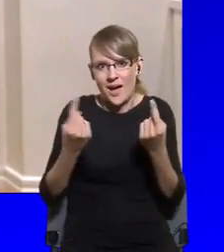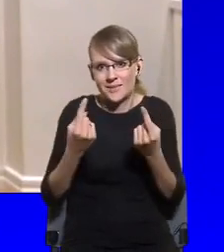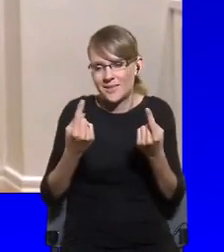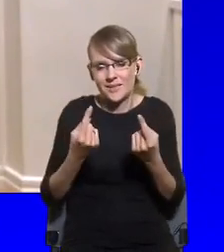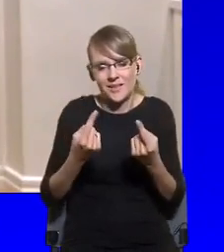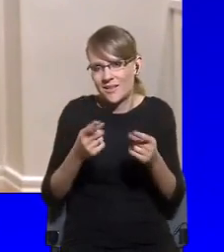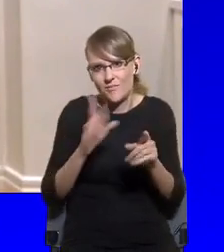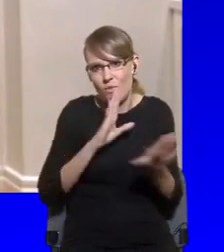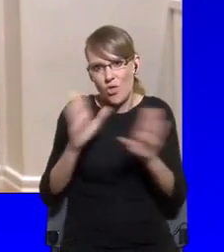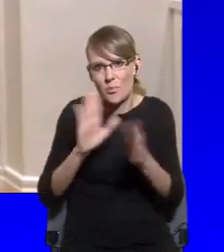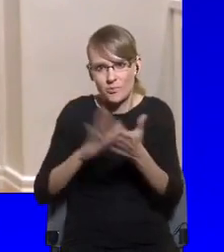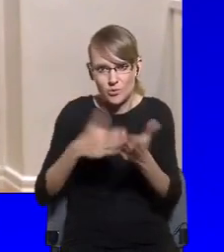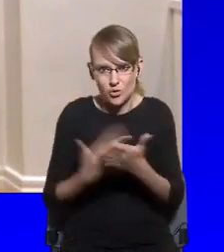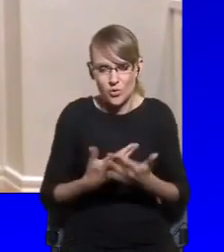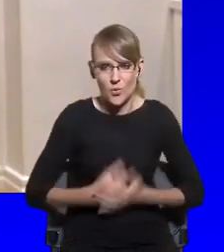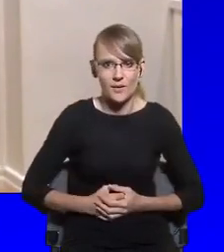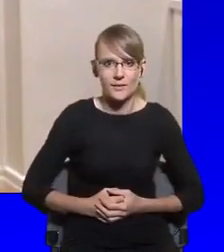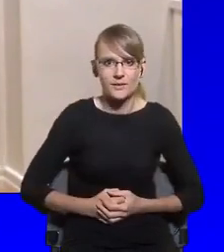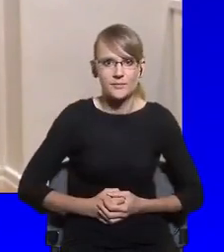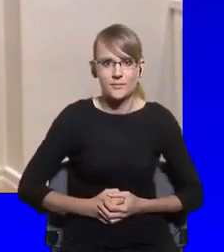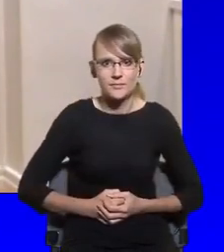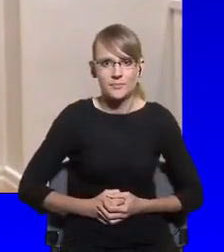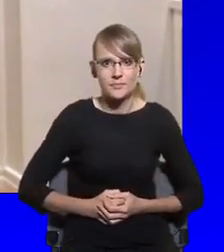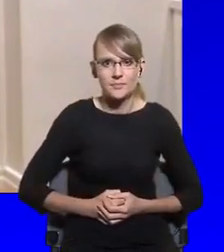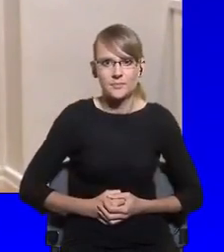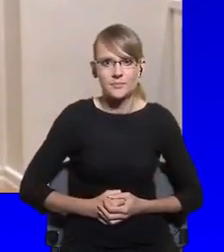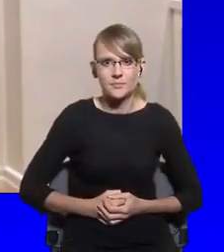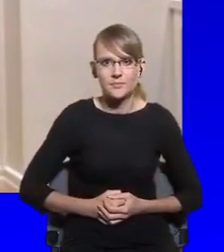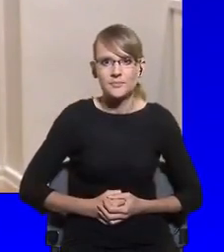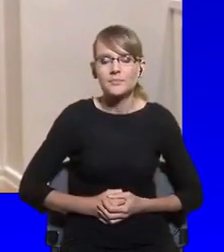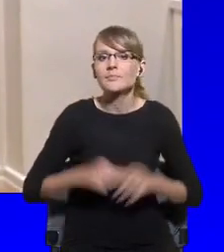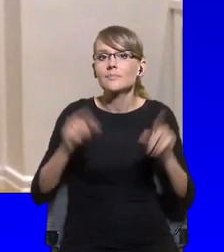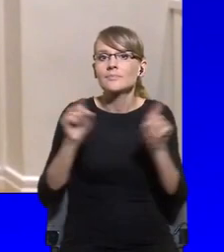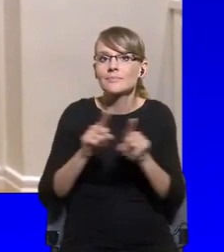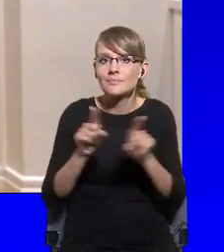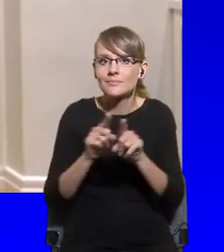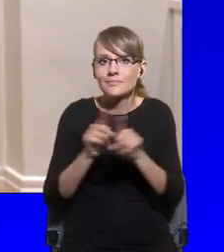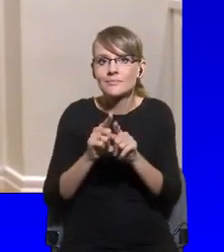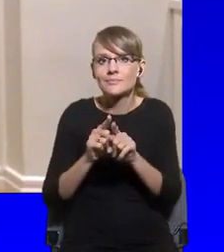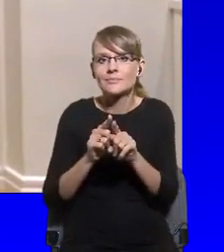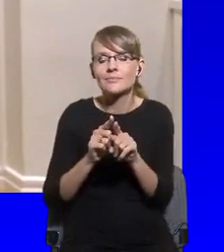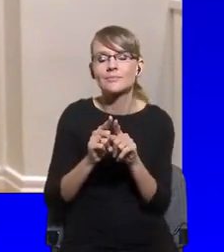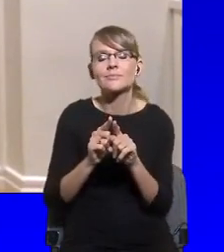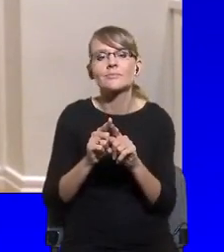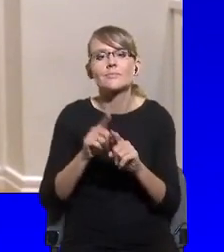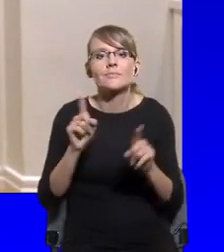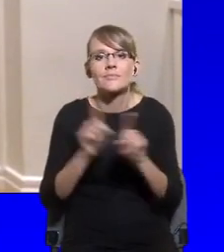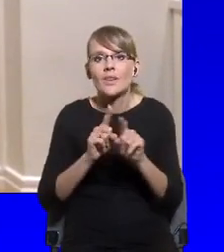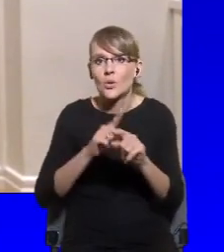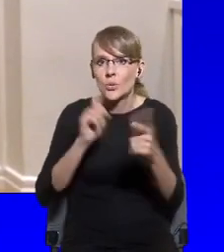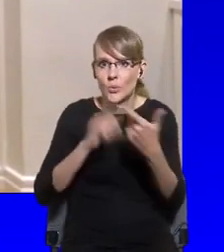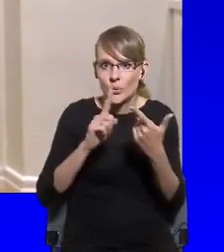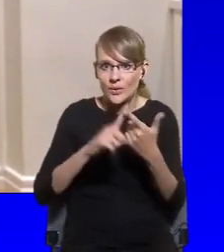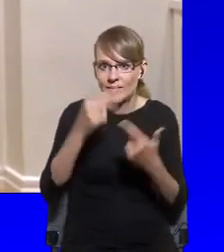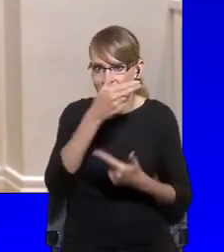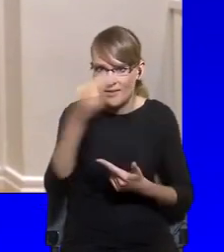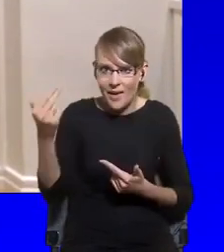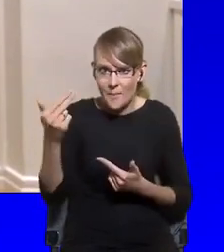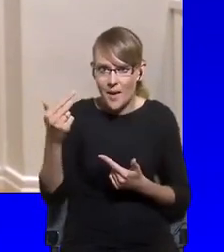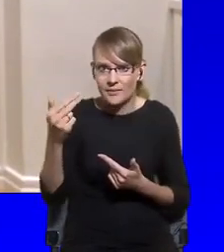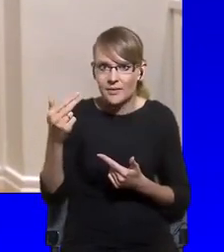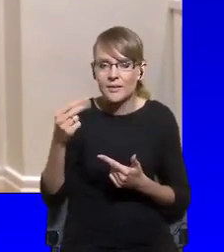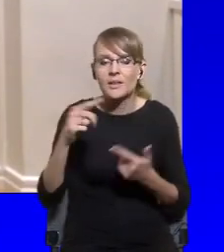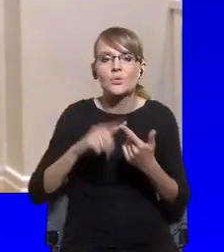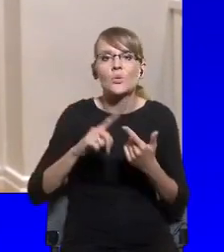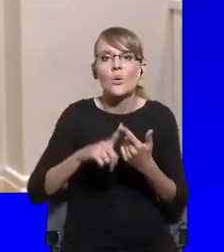the answer. So the second one is the salience of the issues. And I think here I was really inspired again, uh, by, uh, the